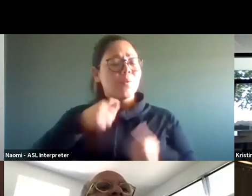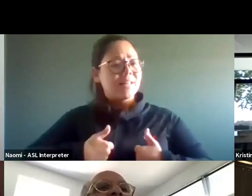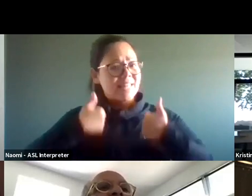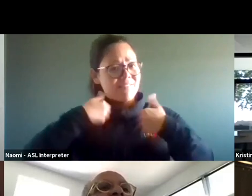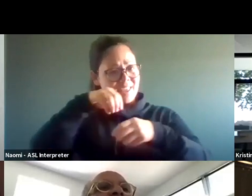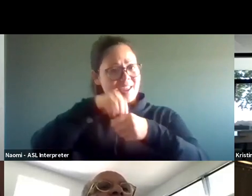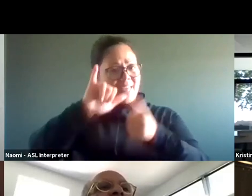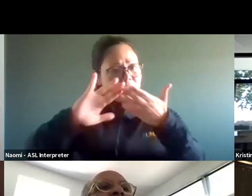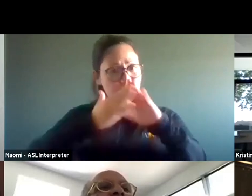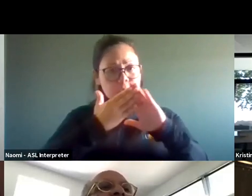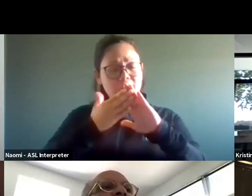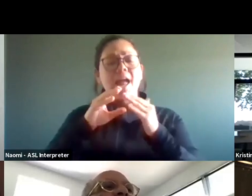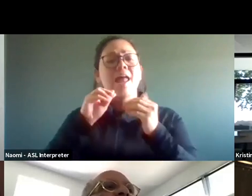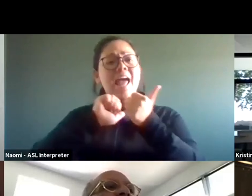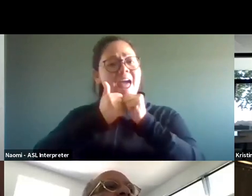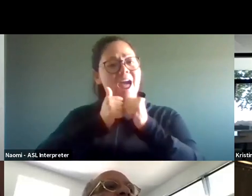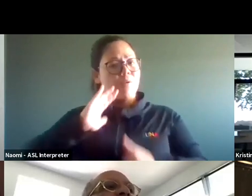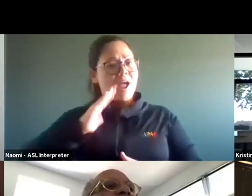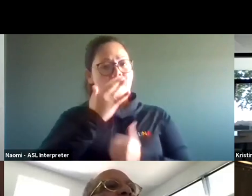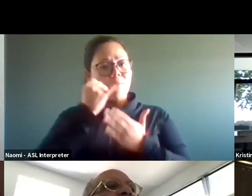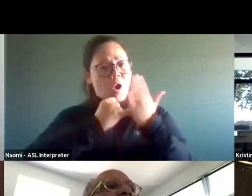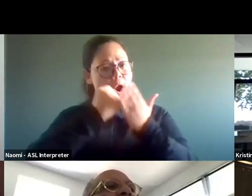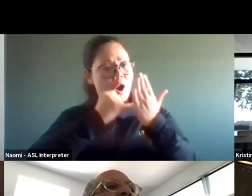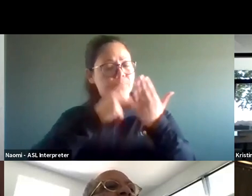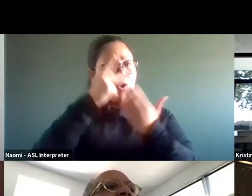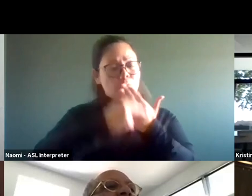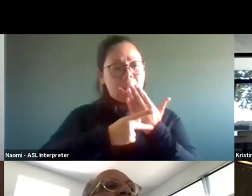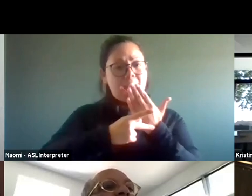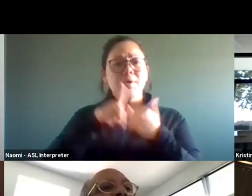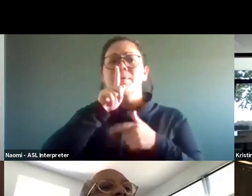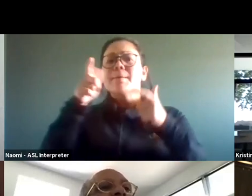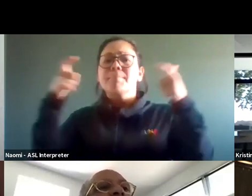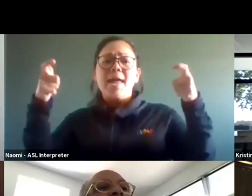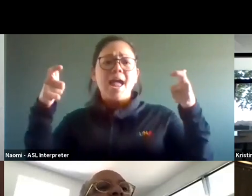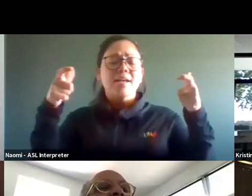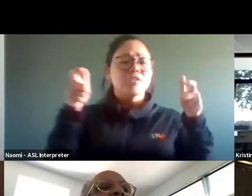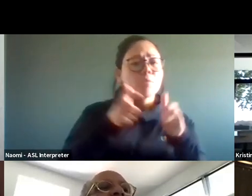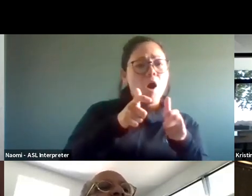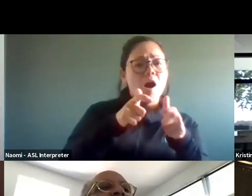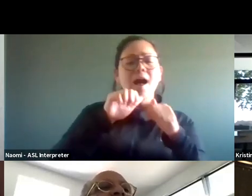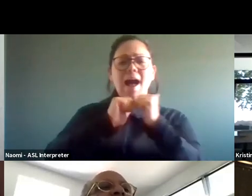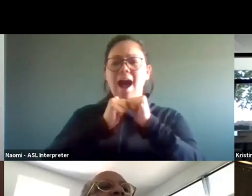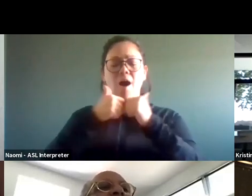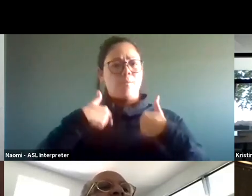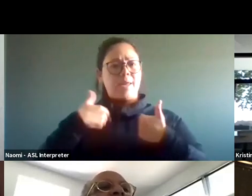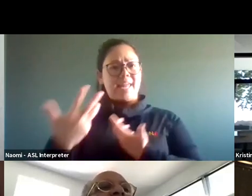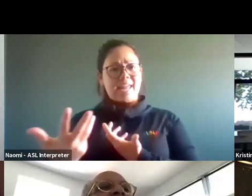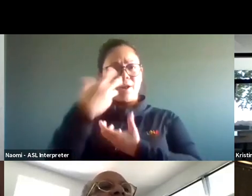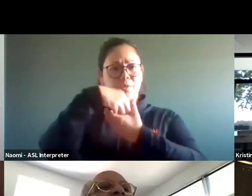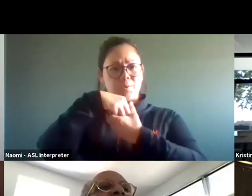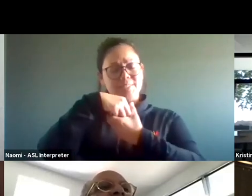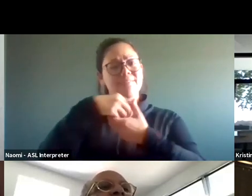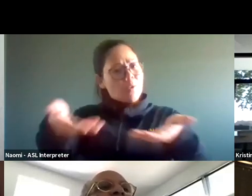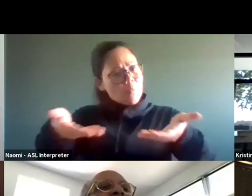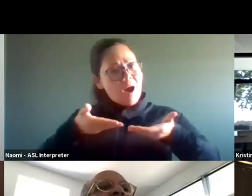arts? And how are arts programs, big and small, creating inclusive, welcoming environments? Today